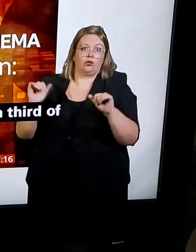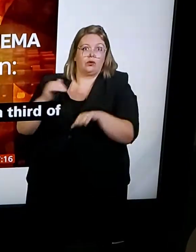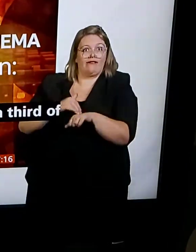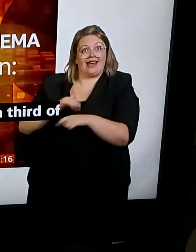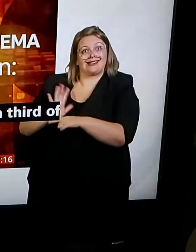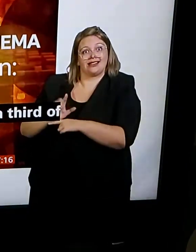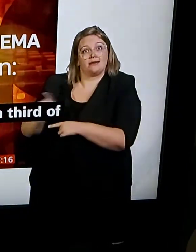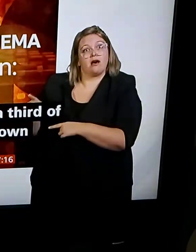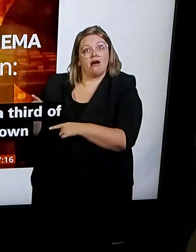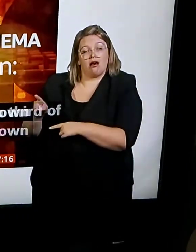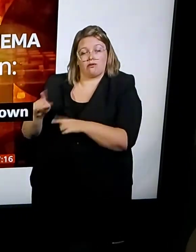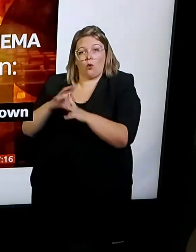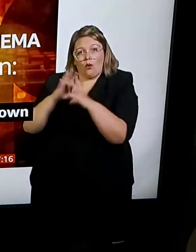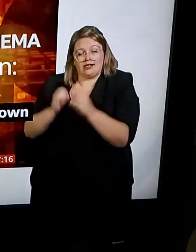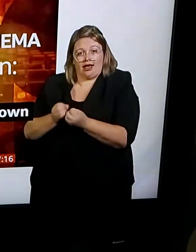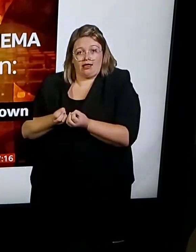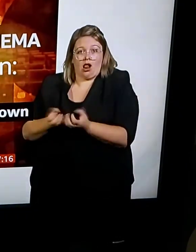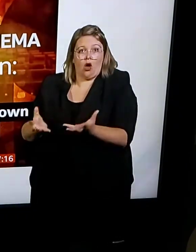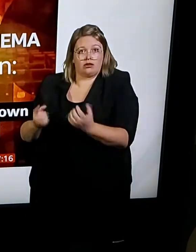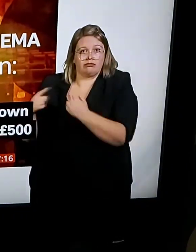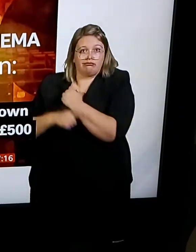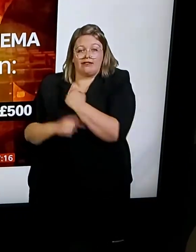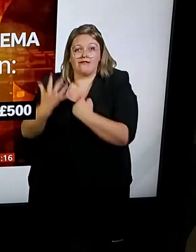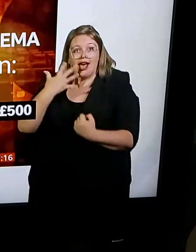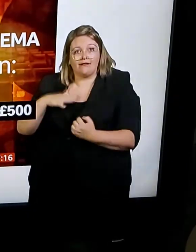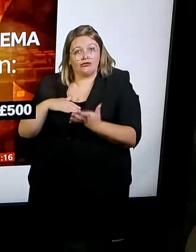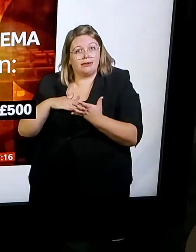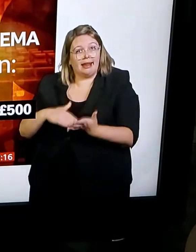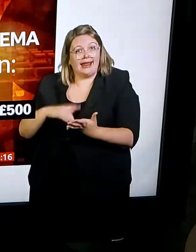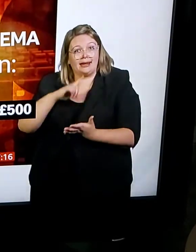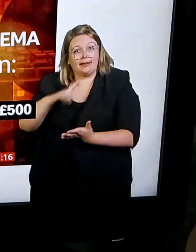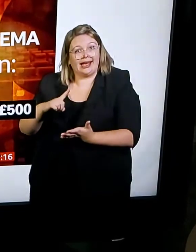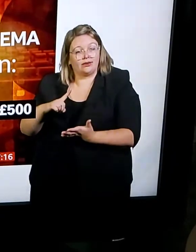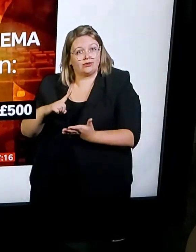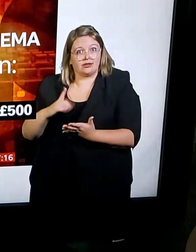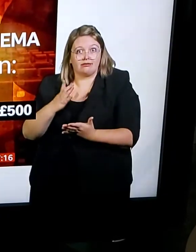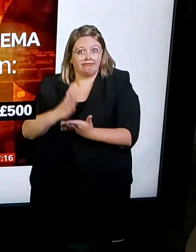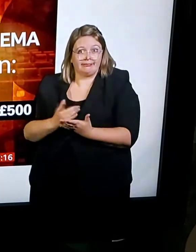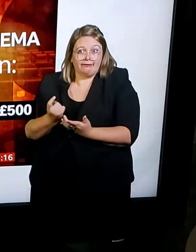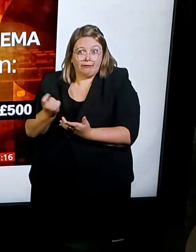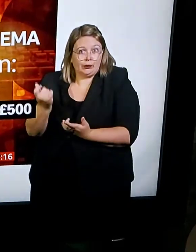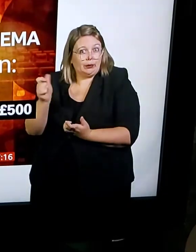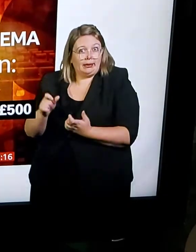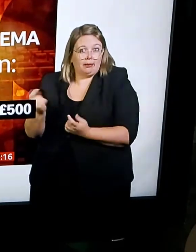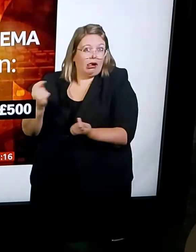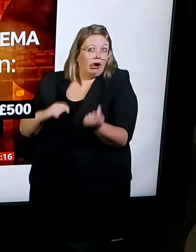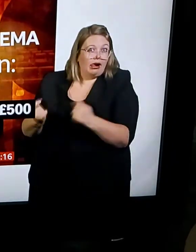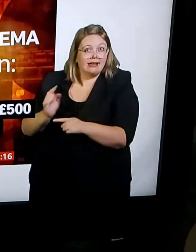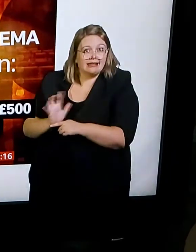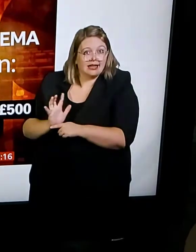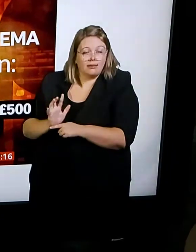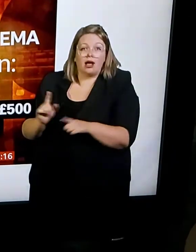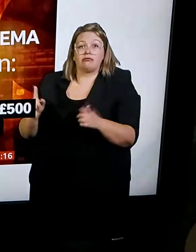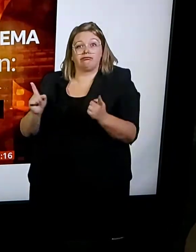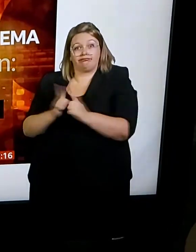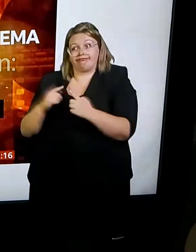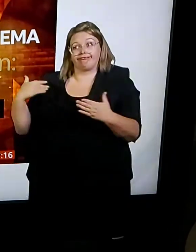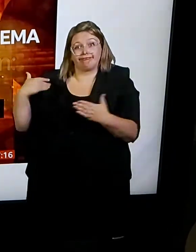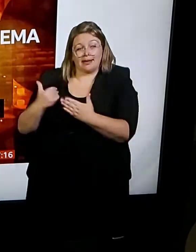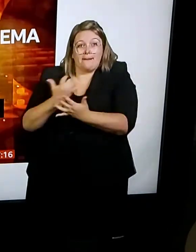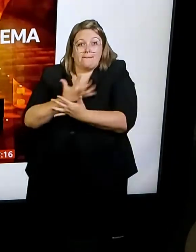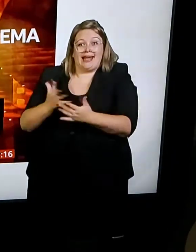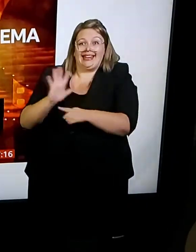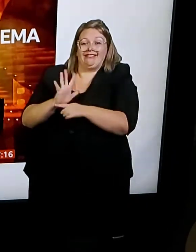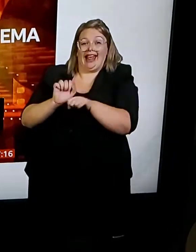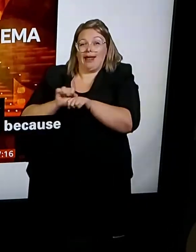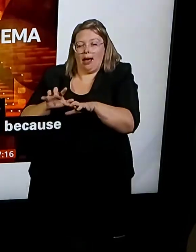Ghanaian business partner to put together thousands of boxes to help families most in need across the crowd. Having a project that's connected